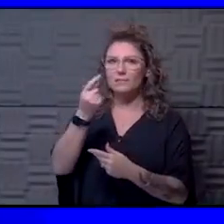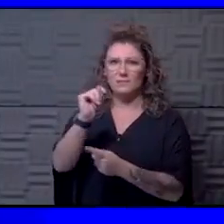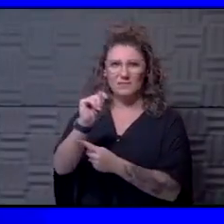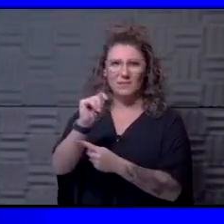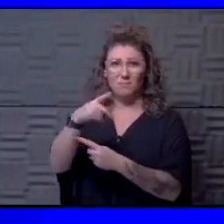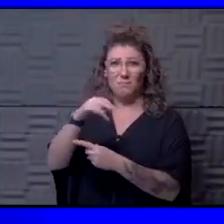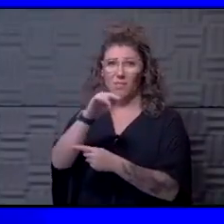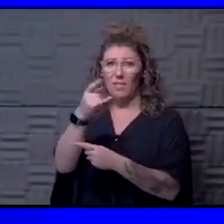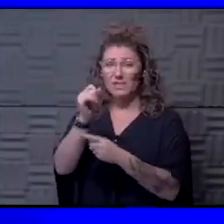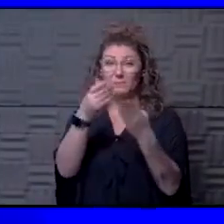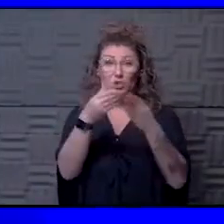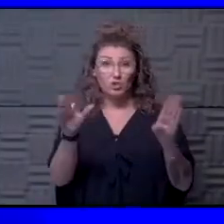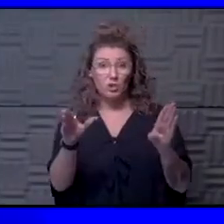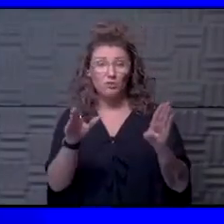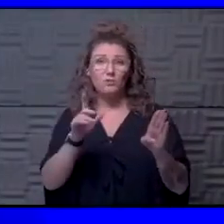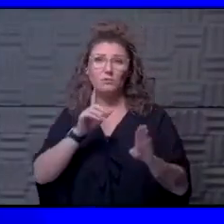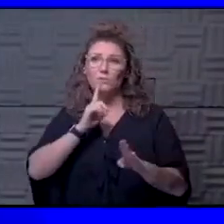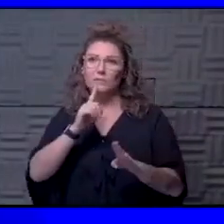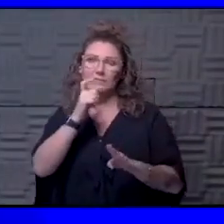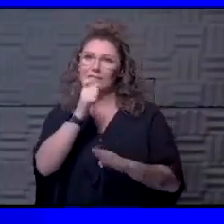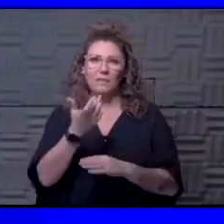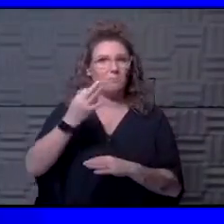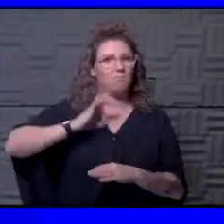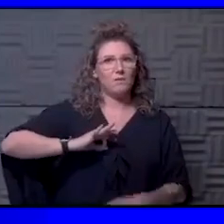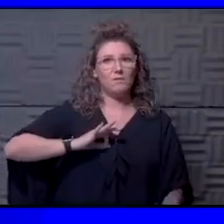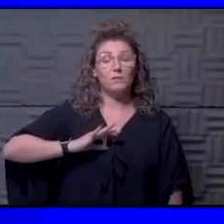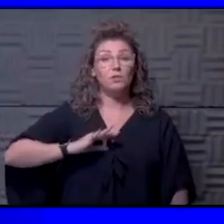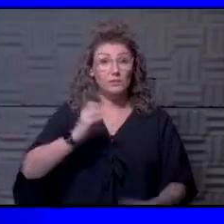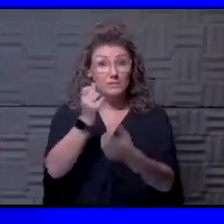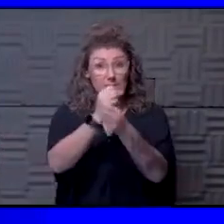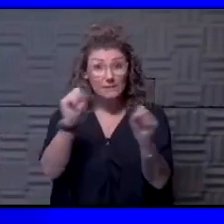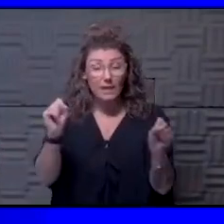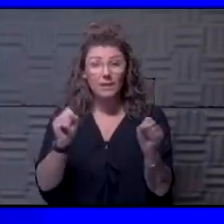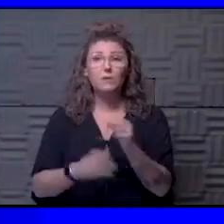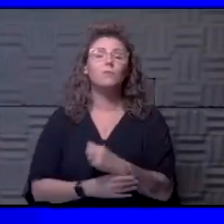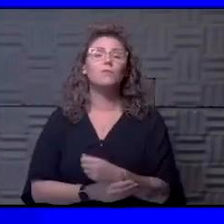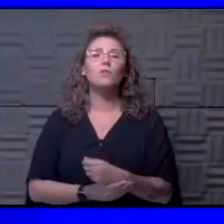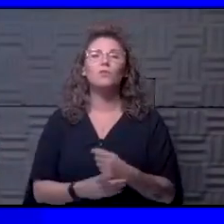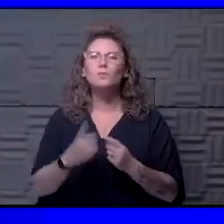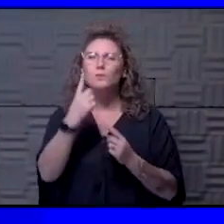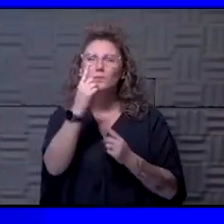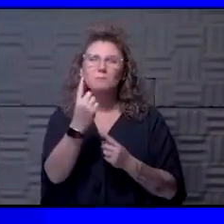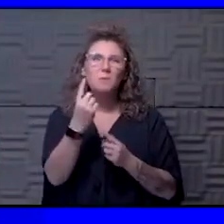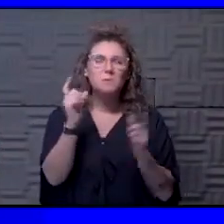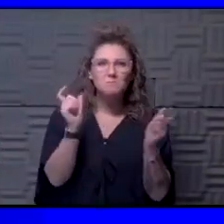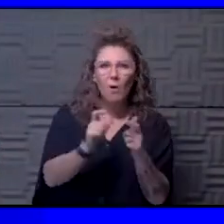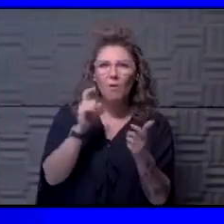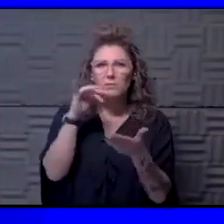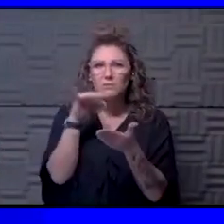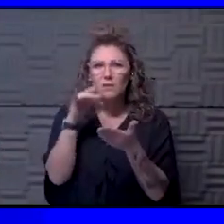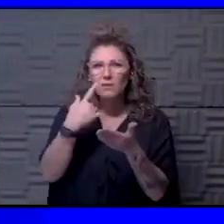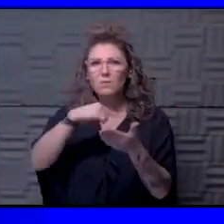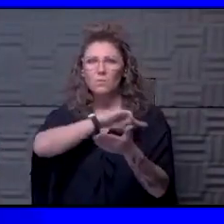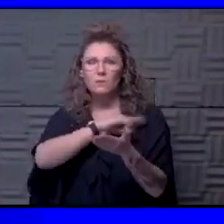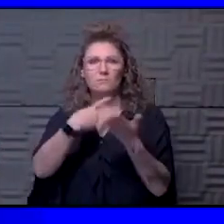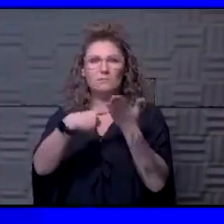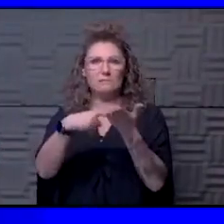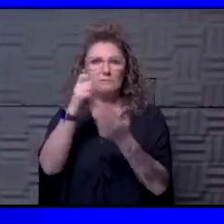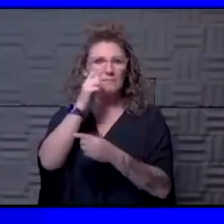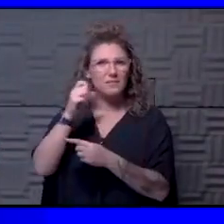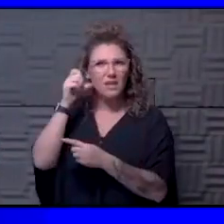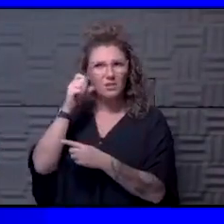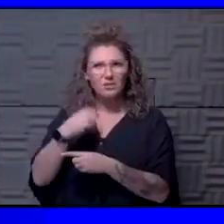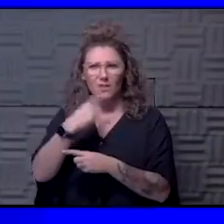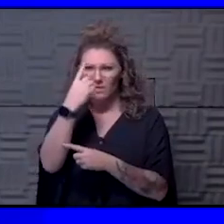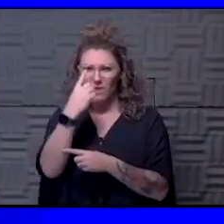general convalescent plasma is really not beneficial. It's certainly safe. Uh, there was that small study we, we addressed a little bit yesterday. I